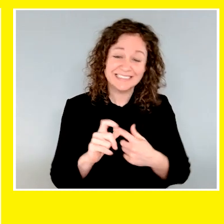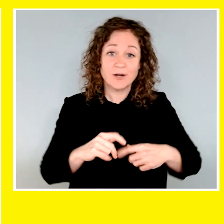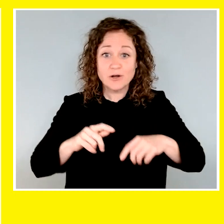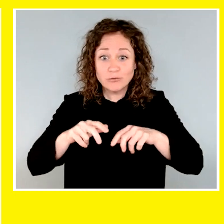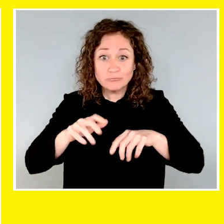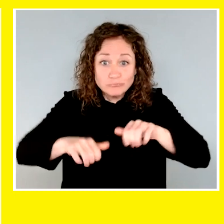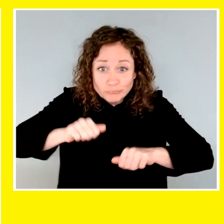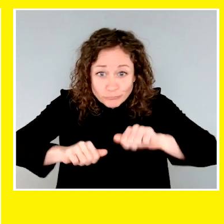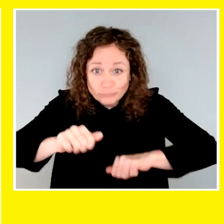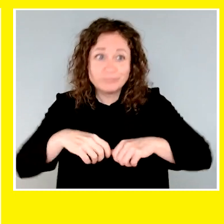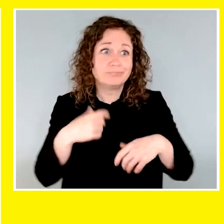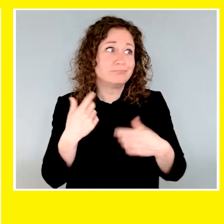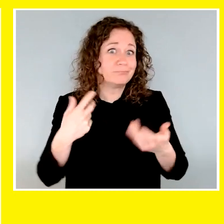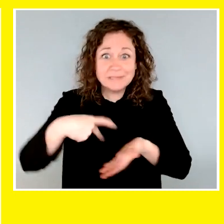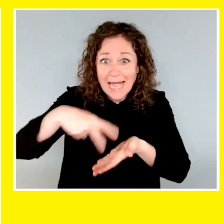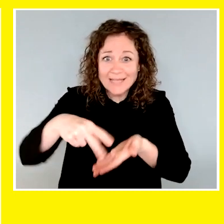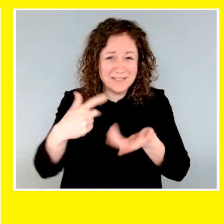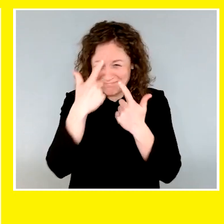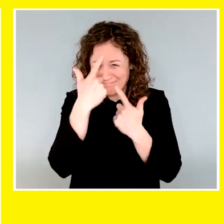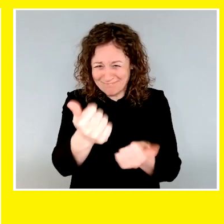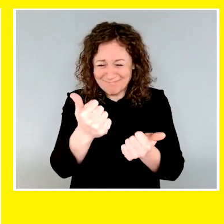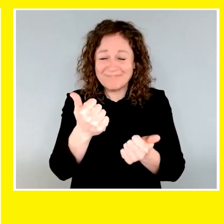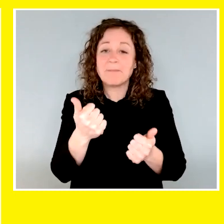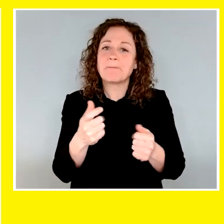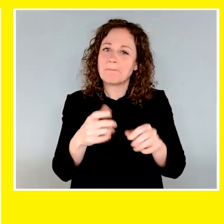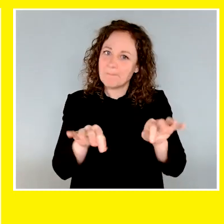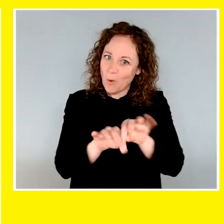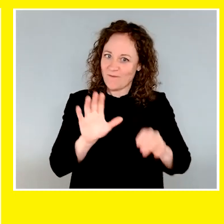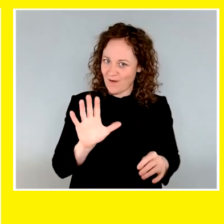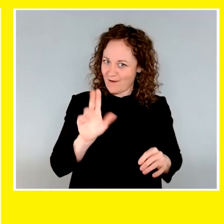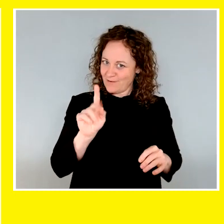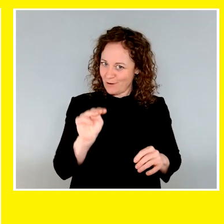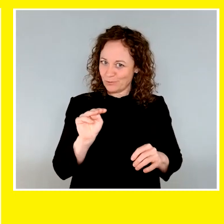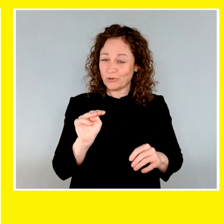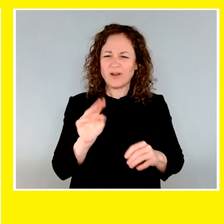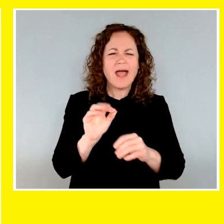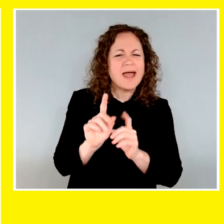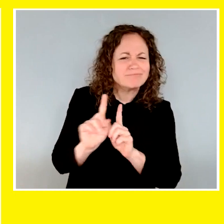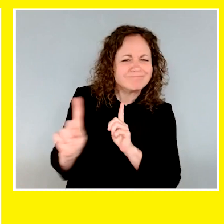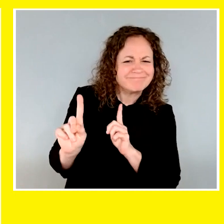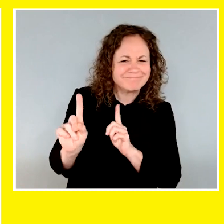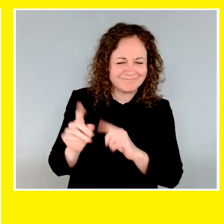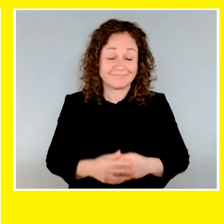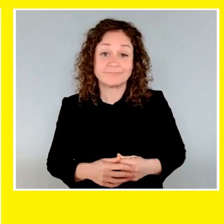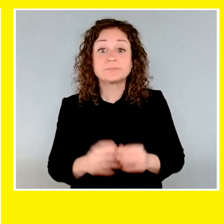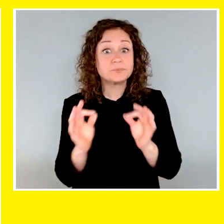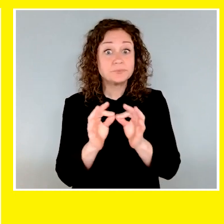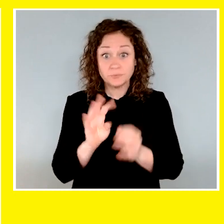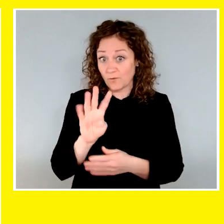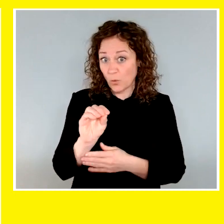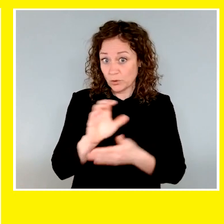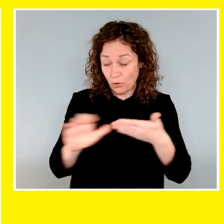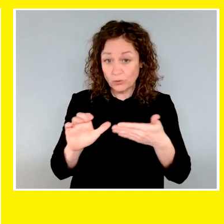run, dance, skip or crawl. Of course, be sure to always practice physical distancing when completing your 5km race.